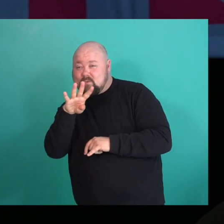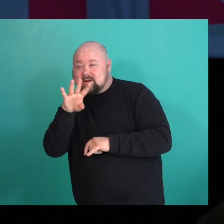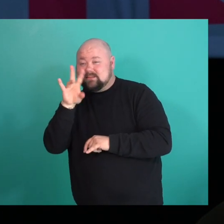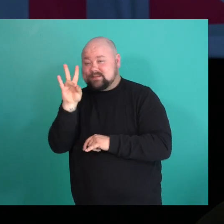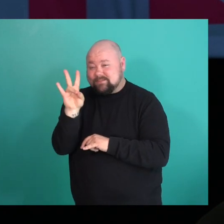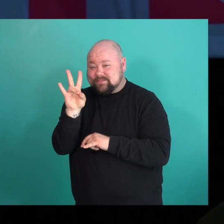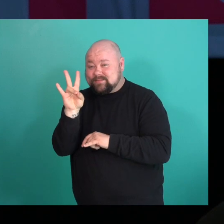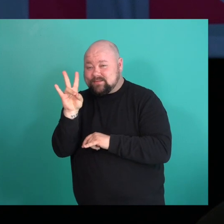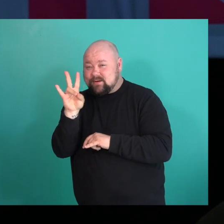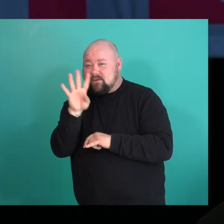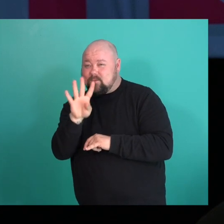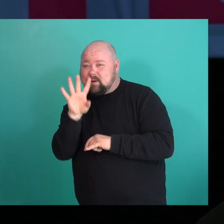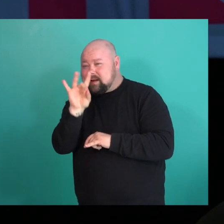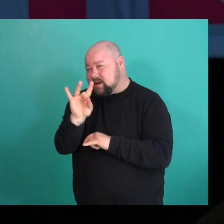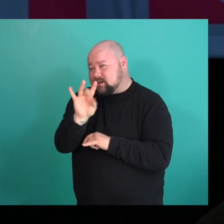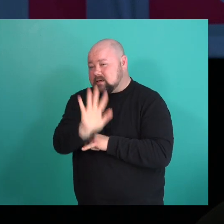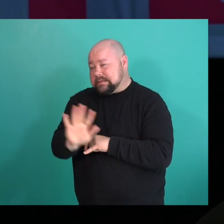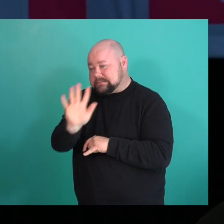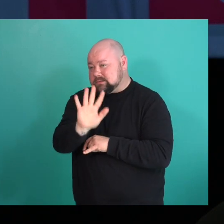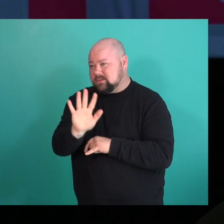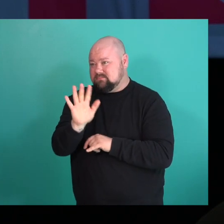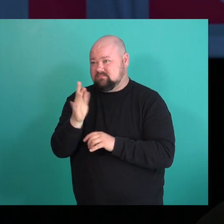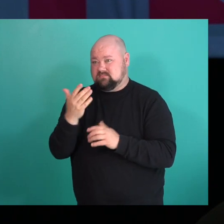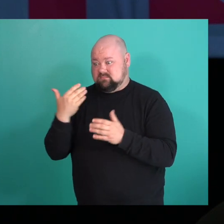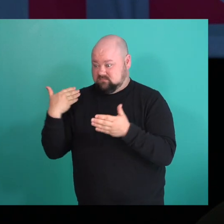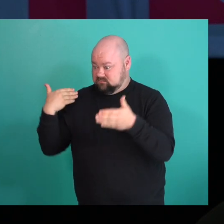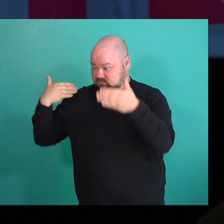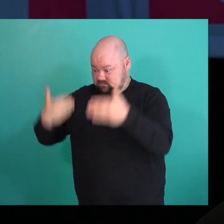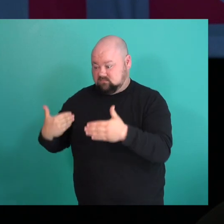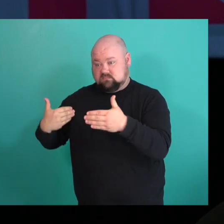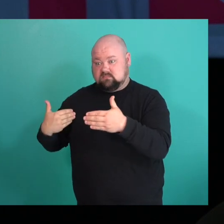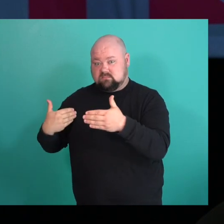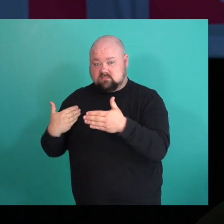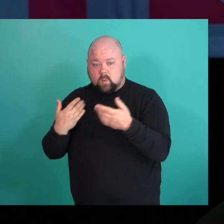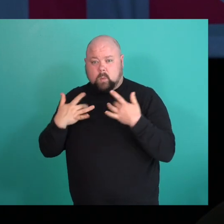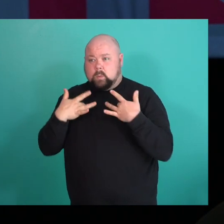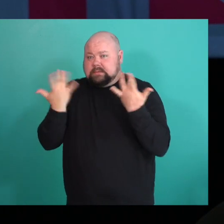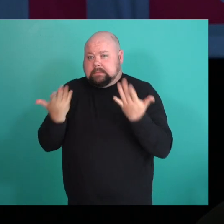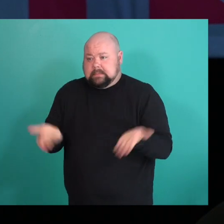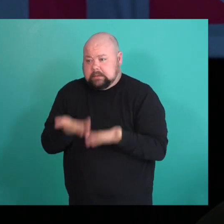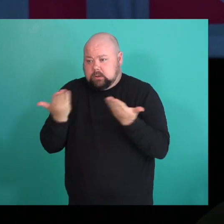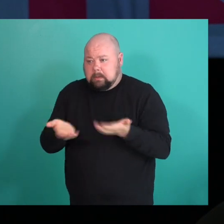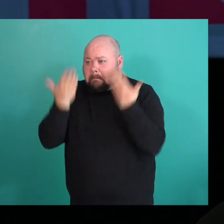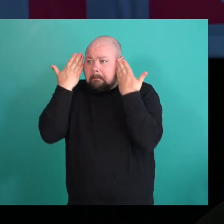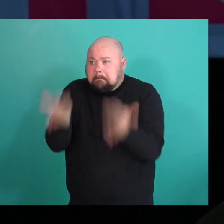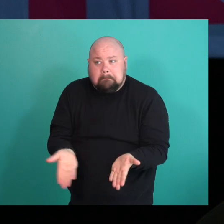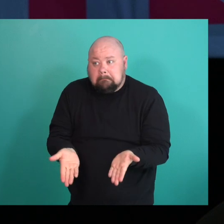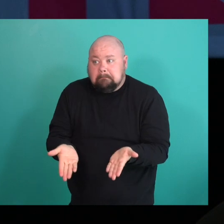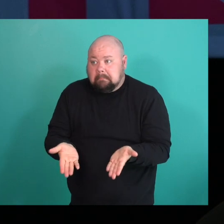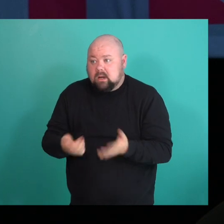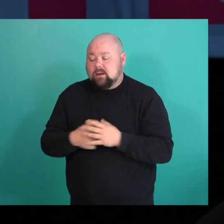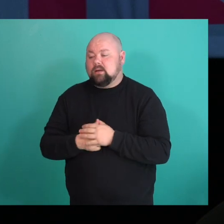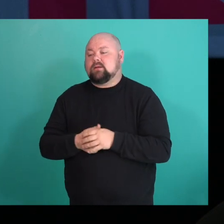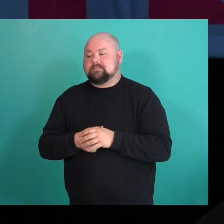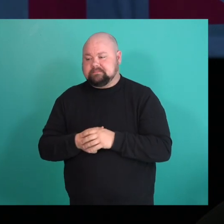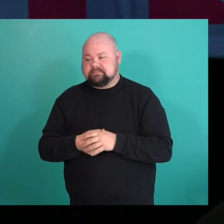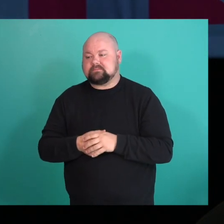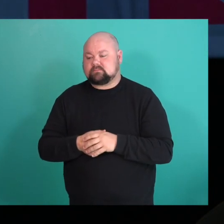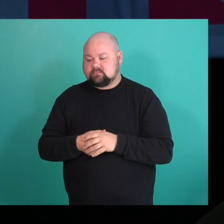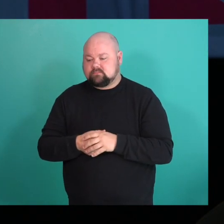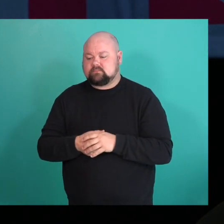it's been a lifetime. And so I don't know what's happening in Vancouver. I don't know what this, what anything. So